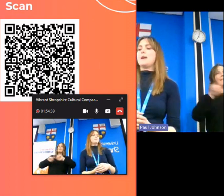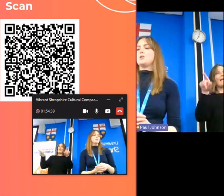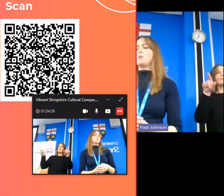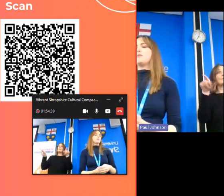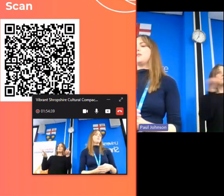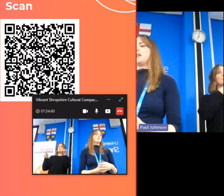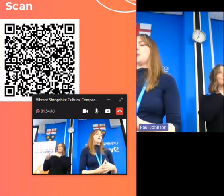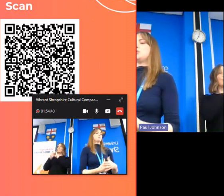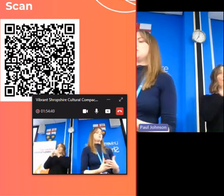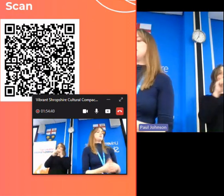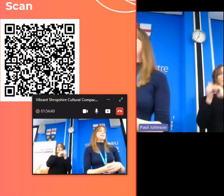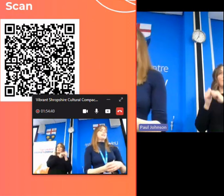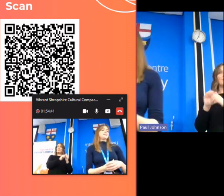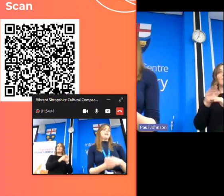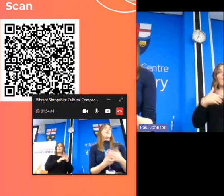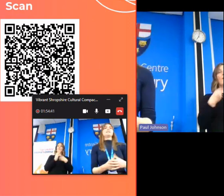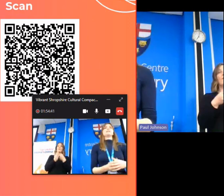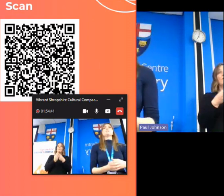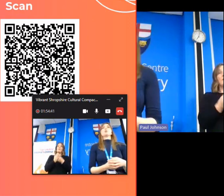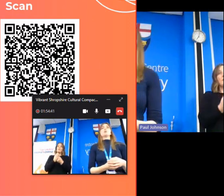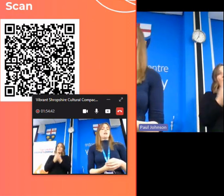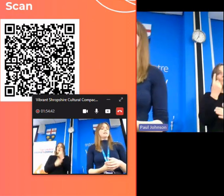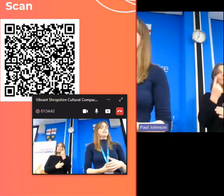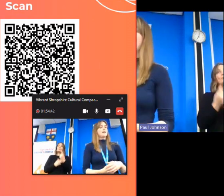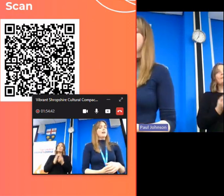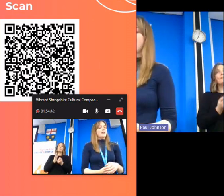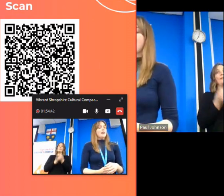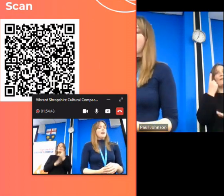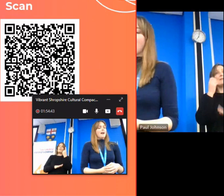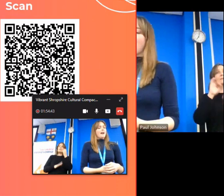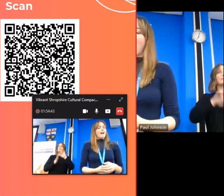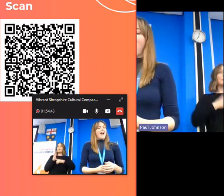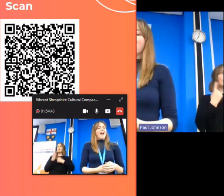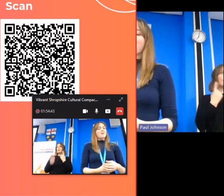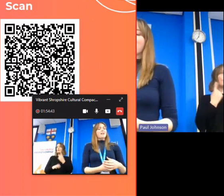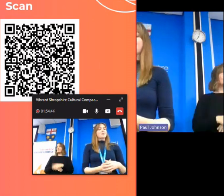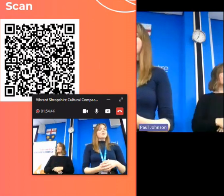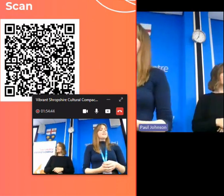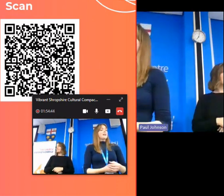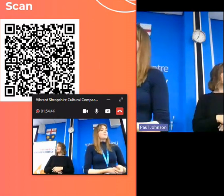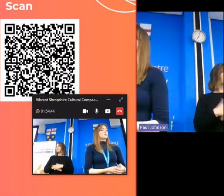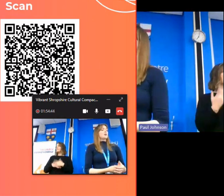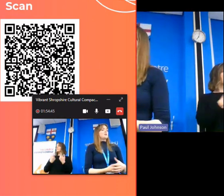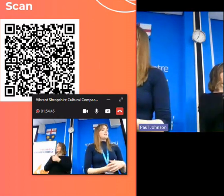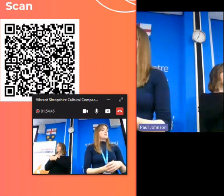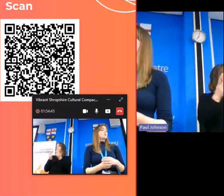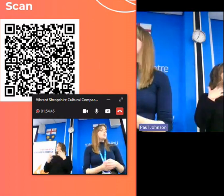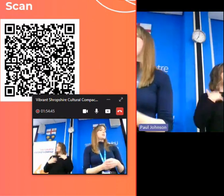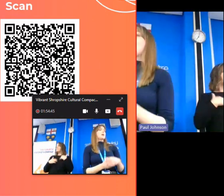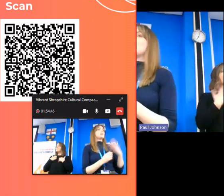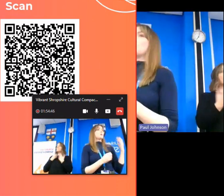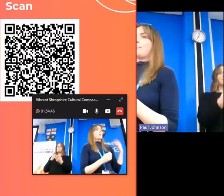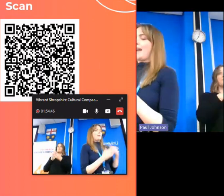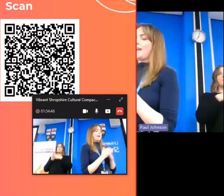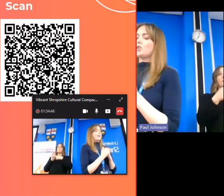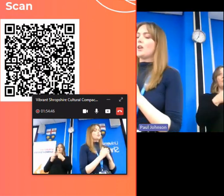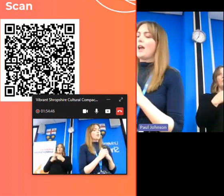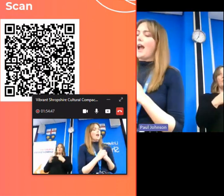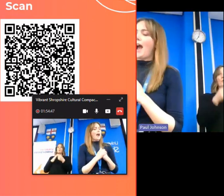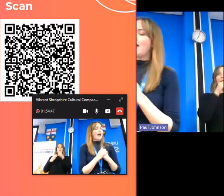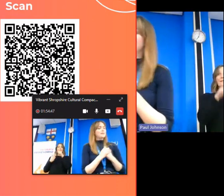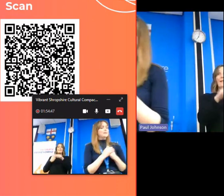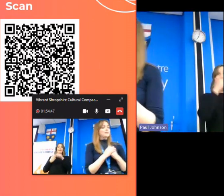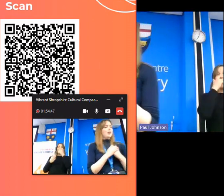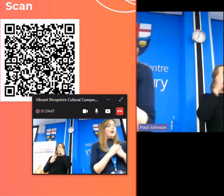to provide information about funding opportunities events and projects anyone interested in signing up to our newsletter can do so at our web